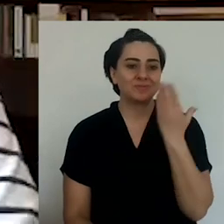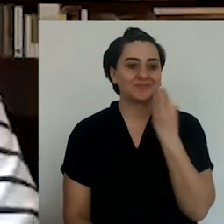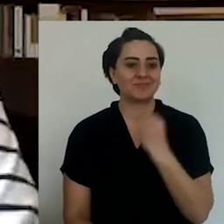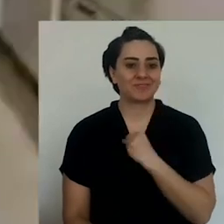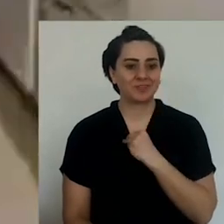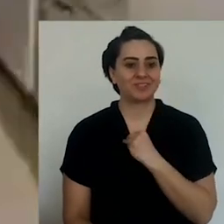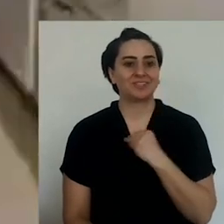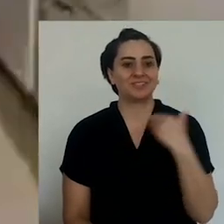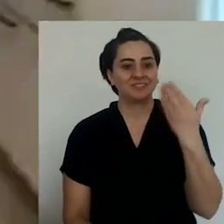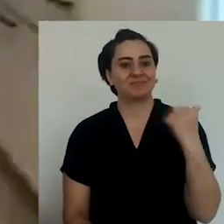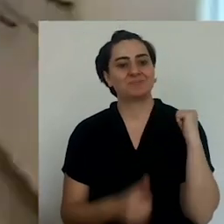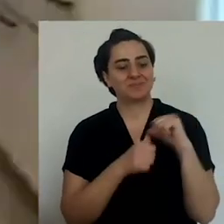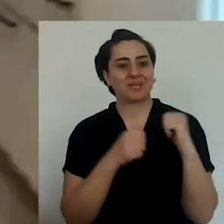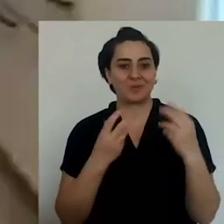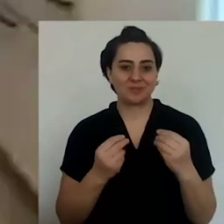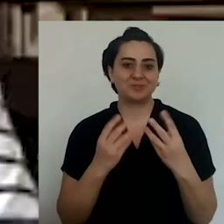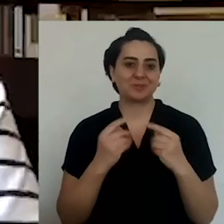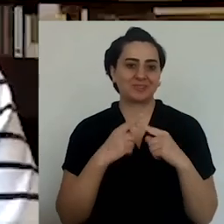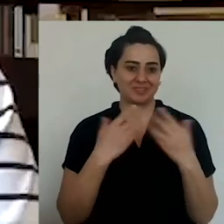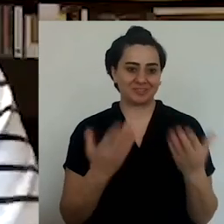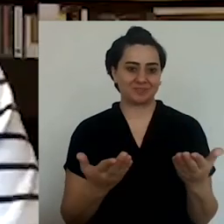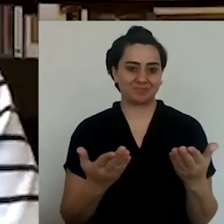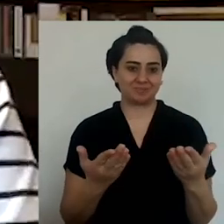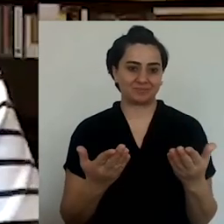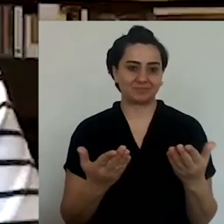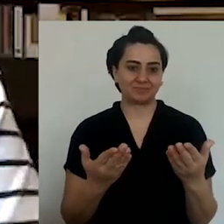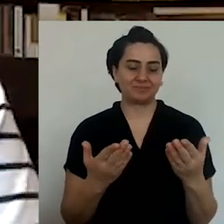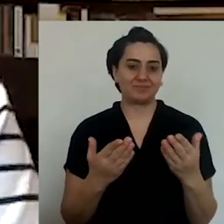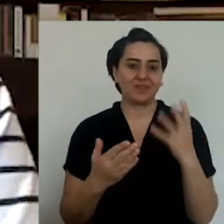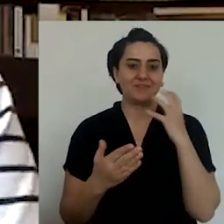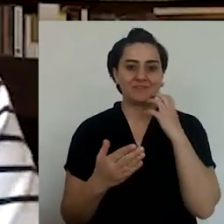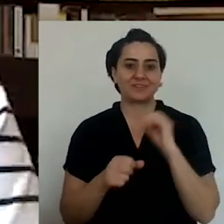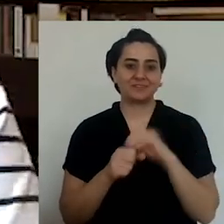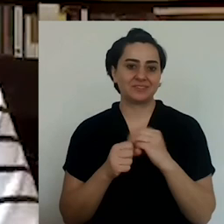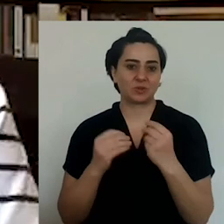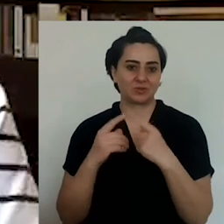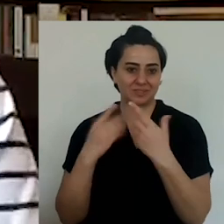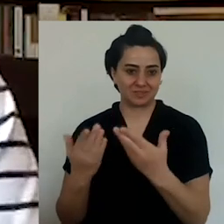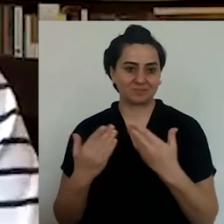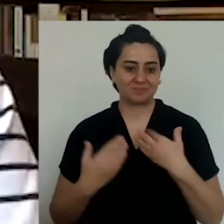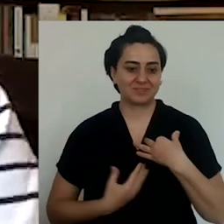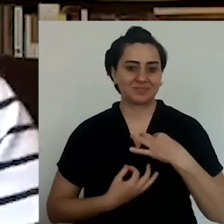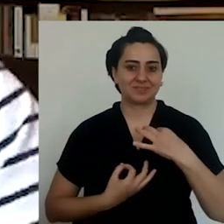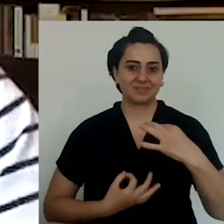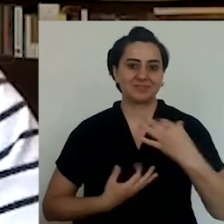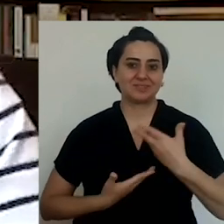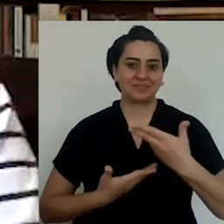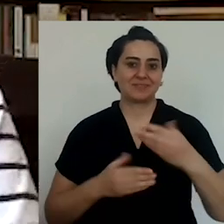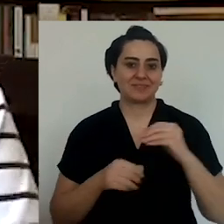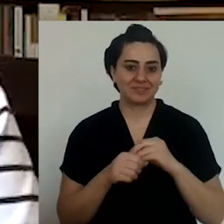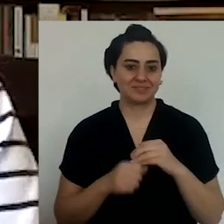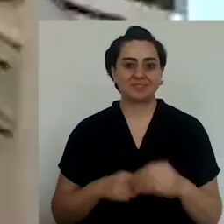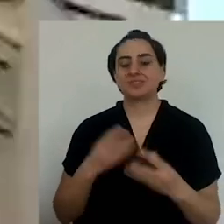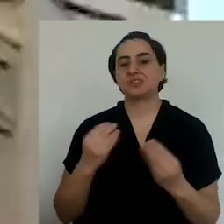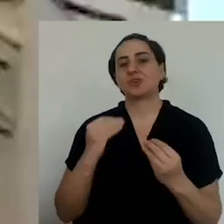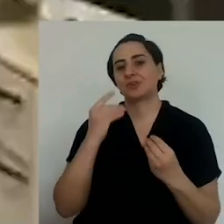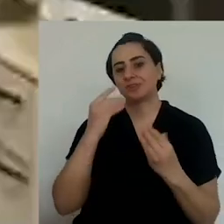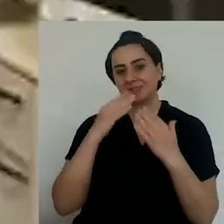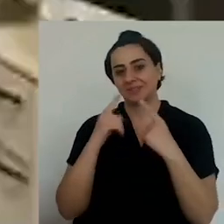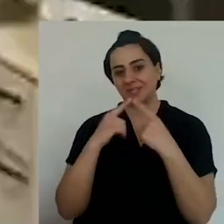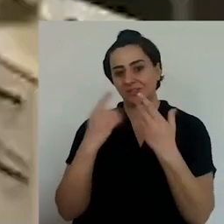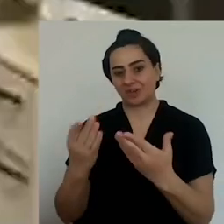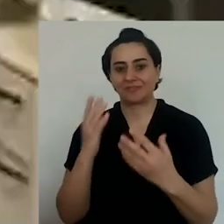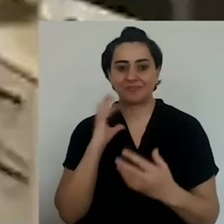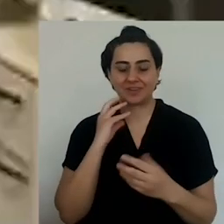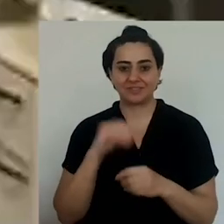I'm always very keen to listen to you. I hope that we'll be able to do this again. And I would like to thank the Foundation, the Hunting Foundation as well, for giving